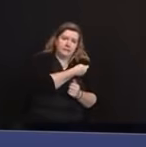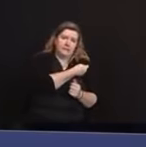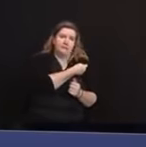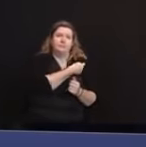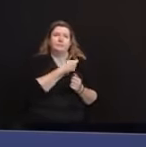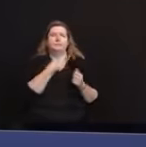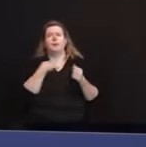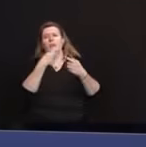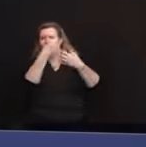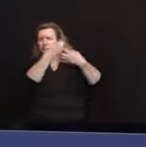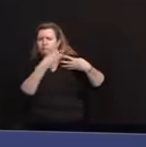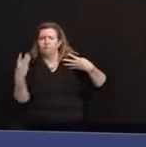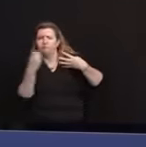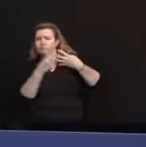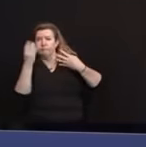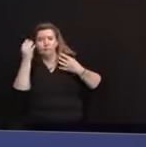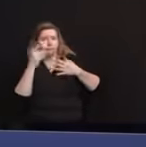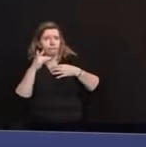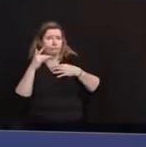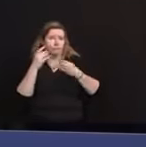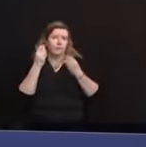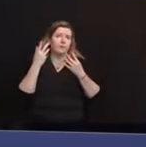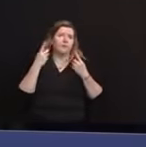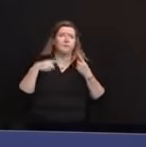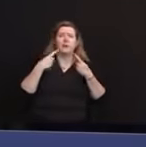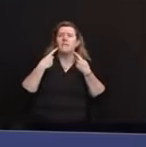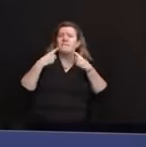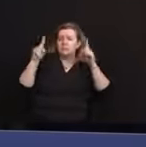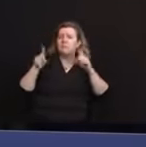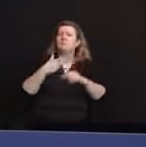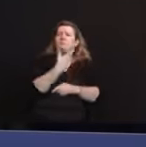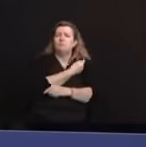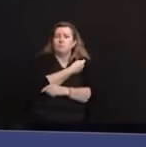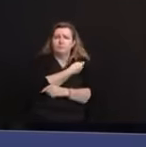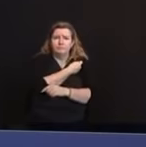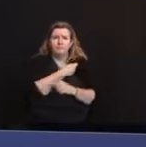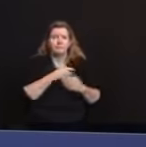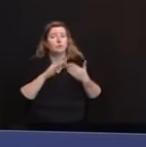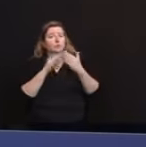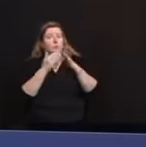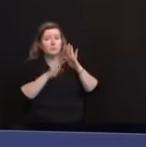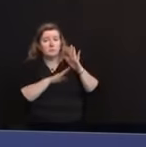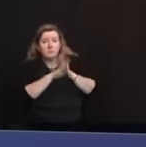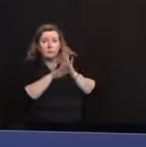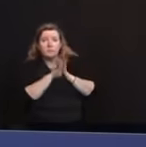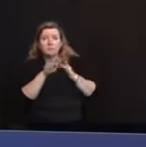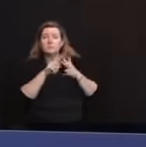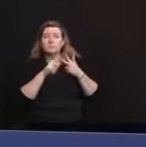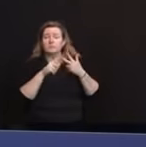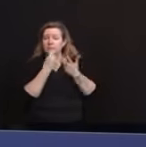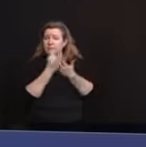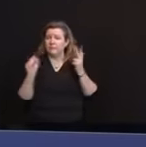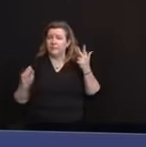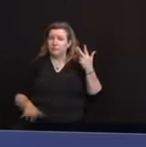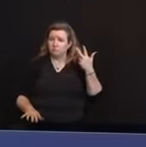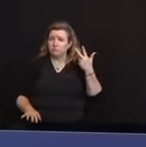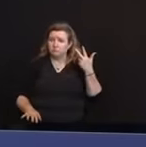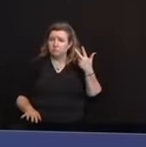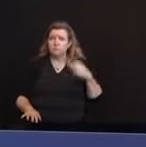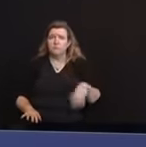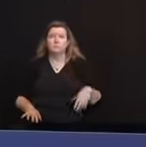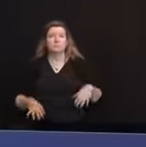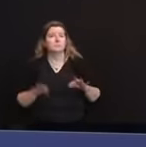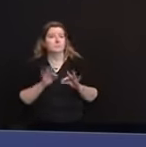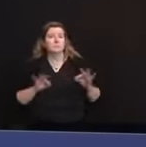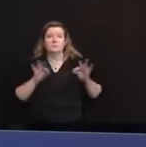on vaccine efficacy, development and safety. It is important that residents stay informed and